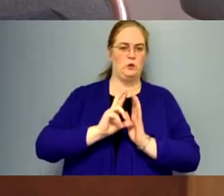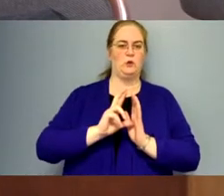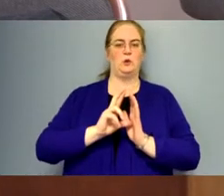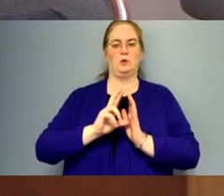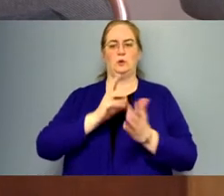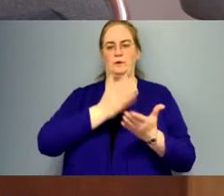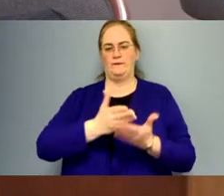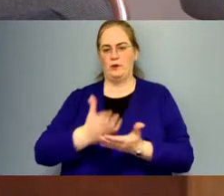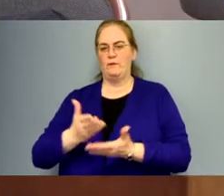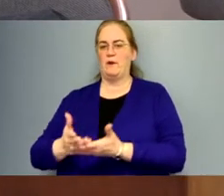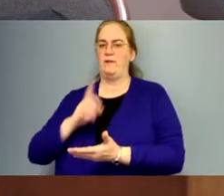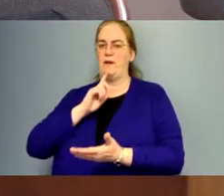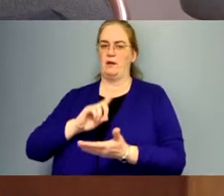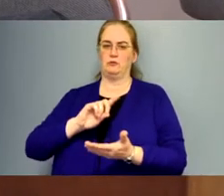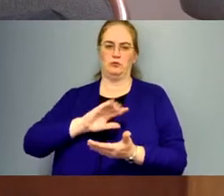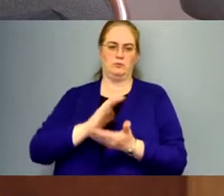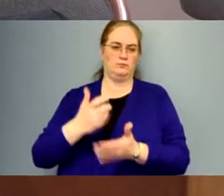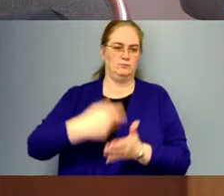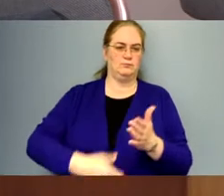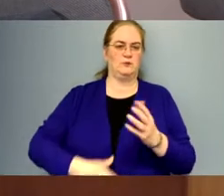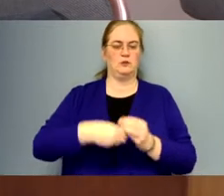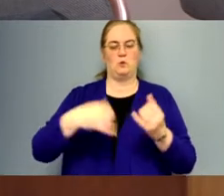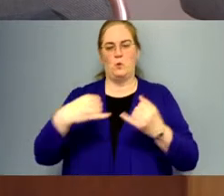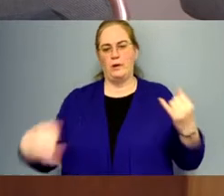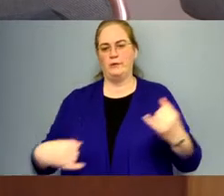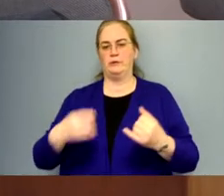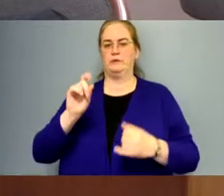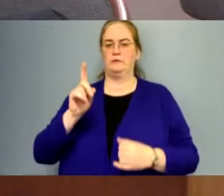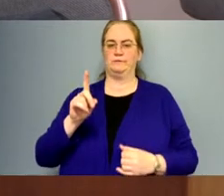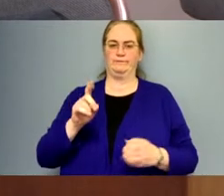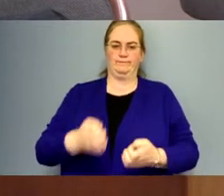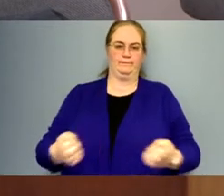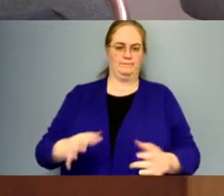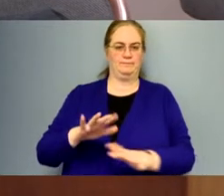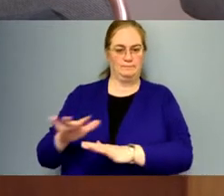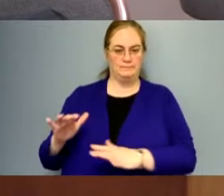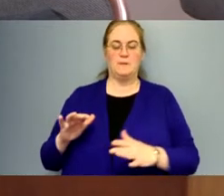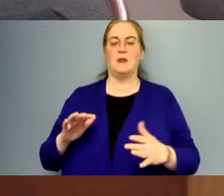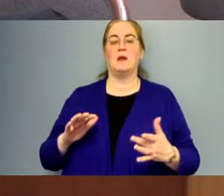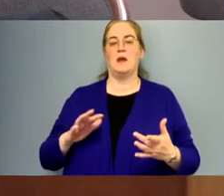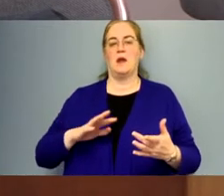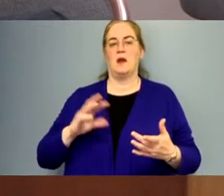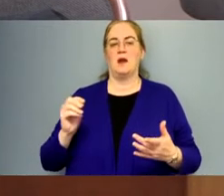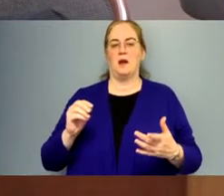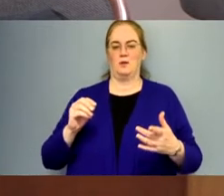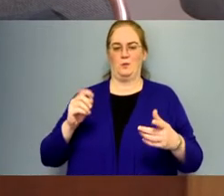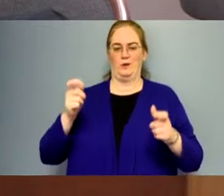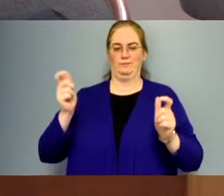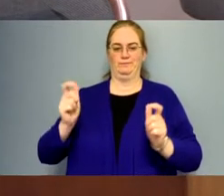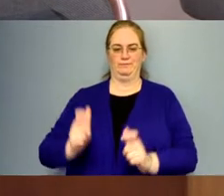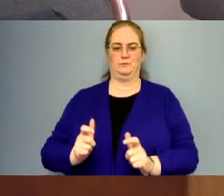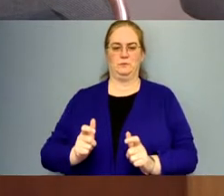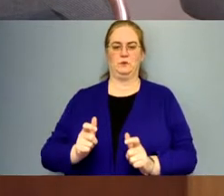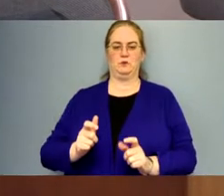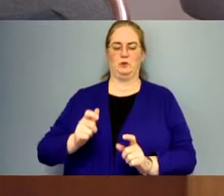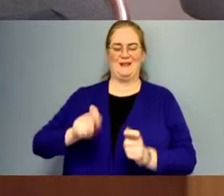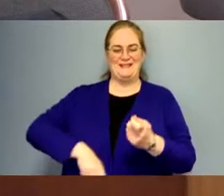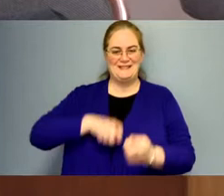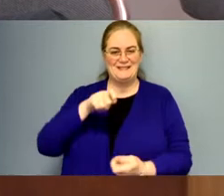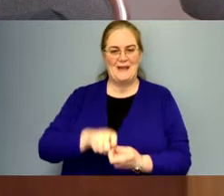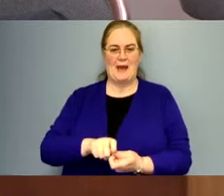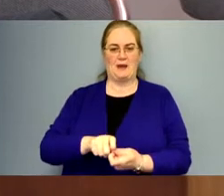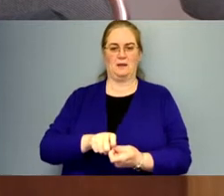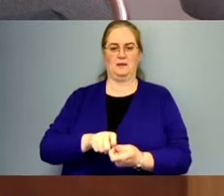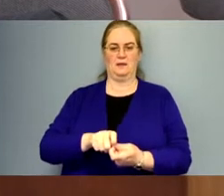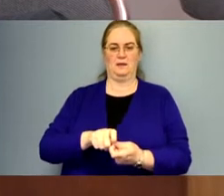verify the actual amounts of the additional wire, additional devices, and that, and, and trim that all the way down to exactly what was, you know,